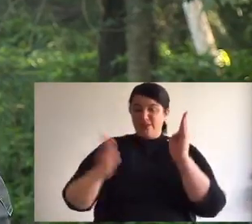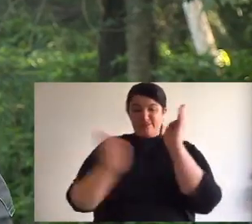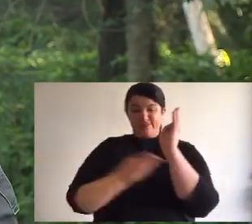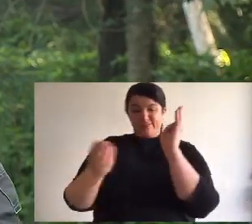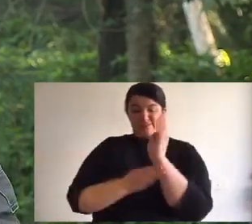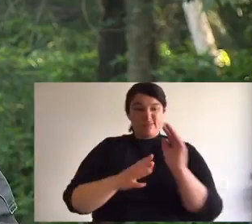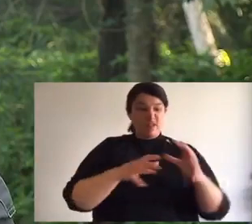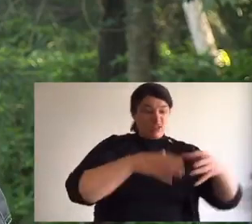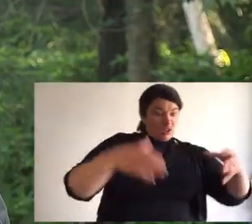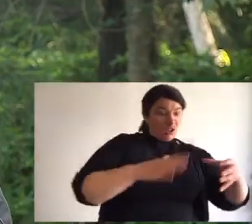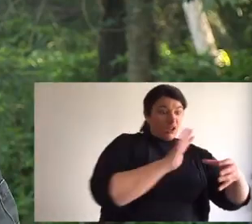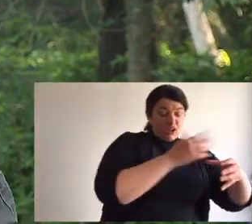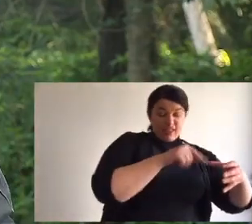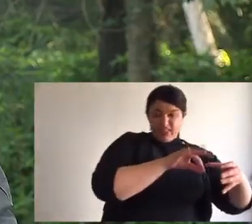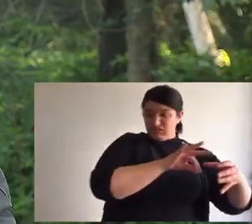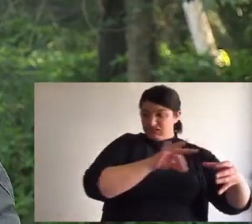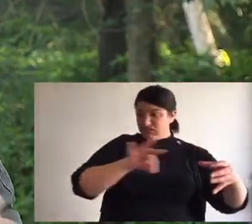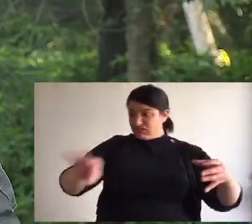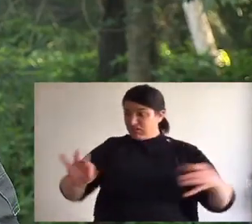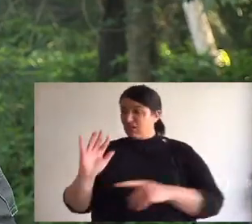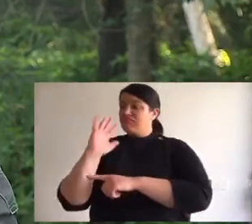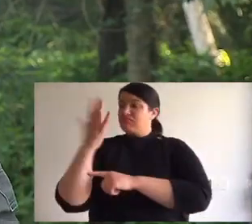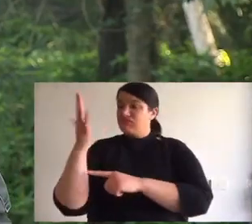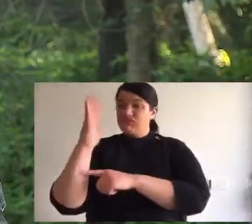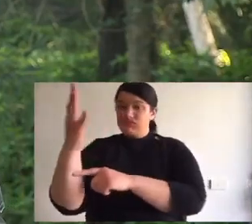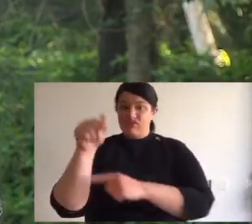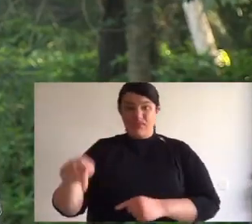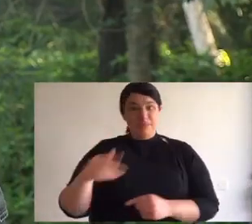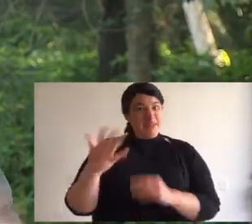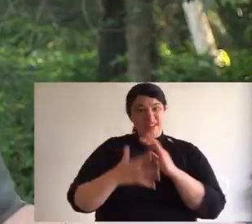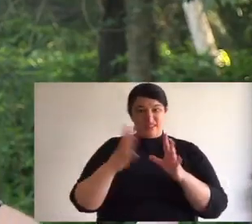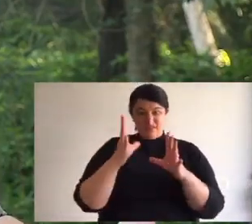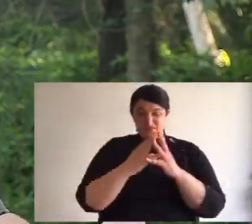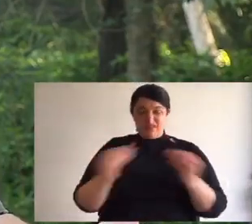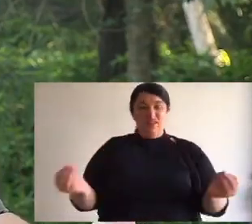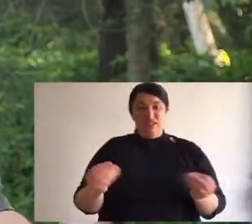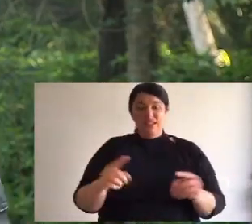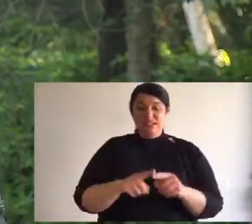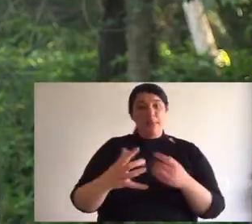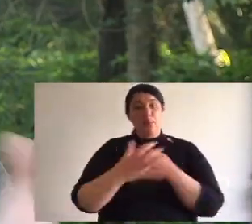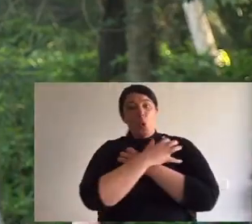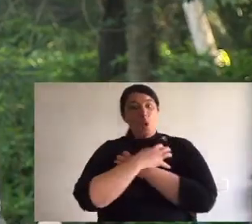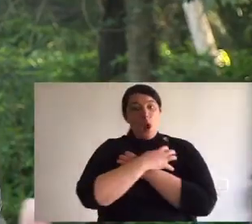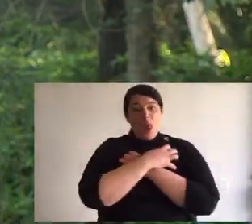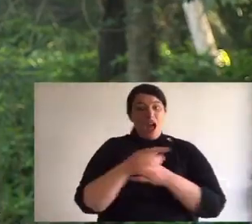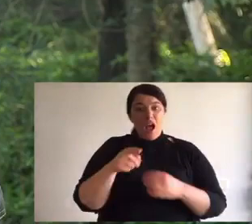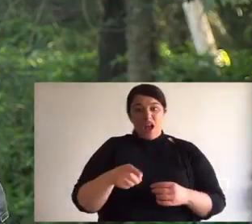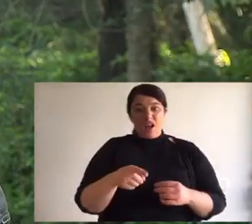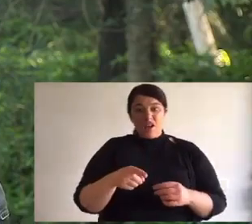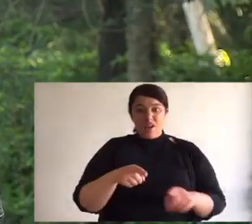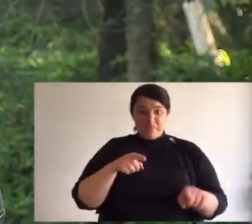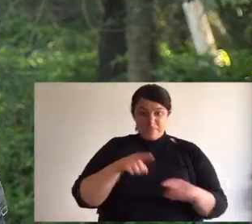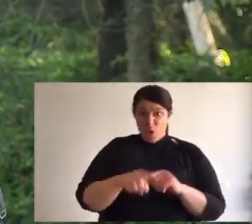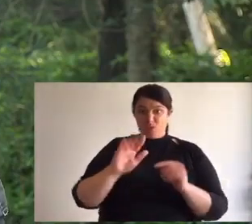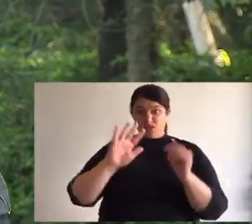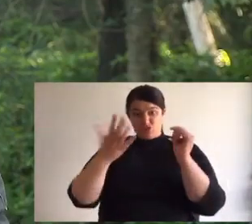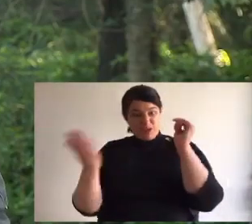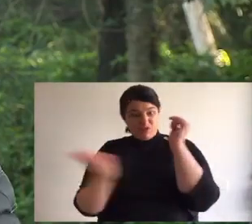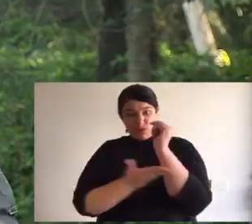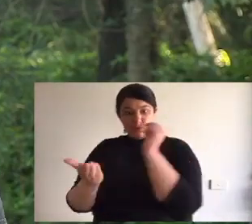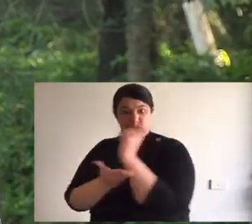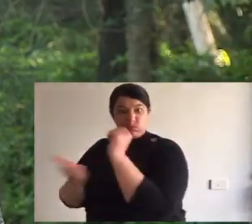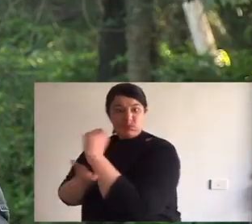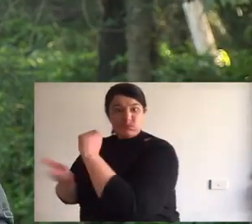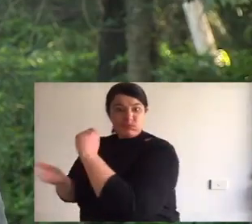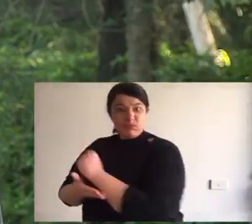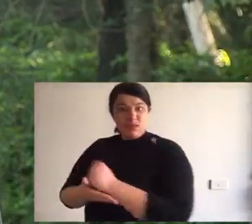got areas, I mean so much of the spotted tail quolls habitat is now gone. Similar to koalas. mean koalas have lost nearly 90%